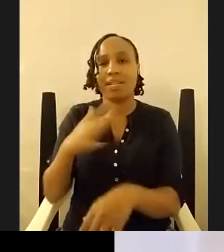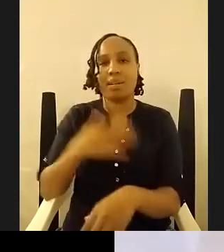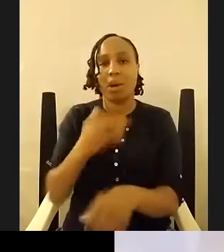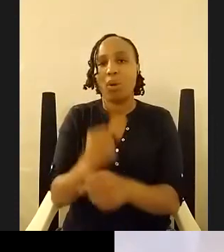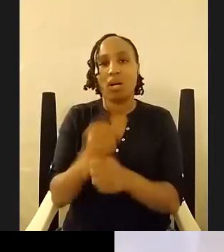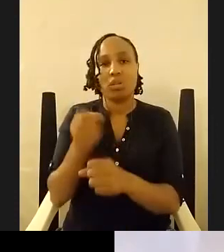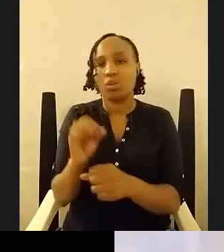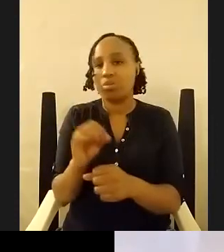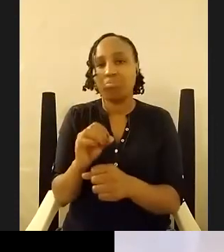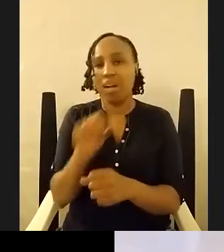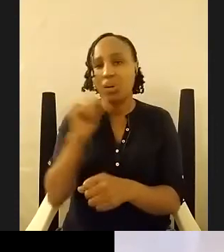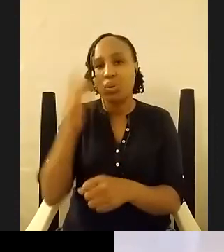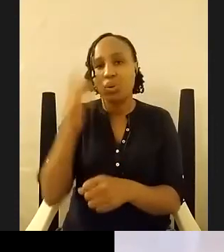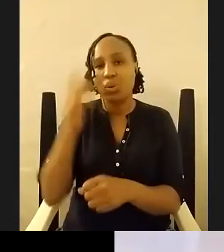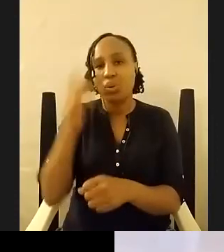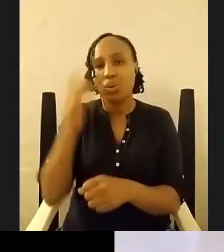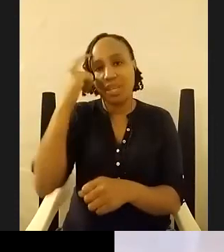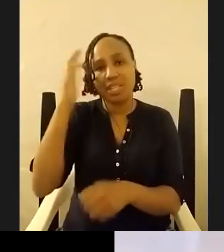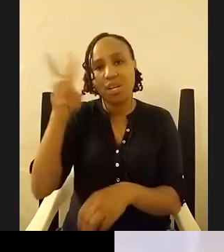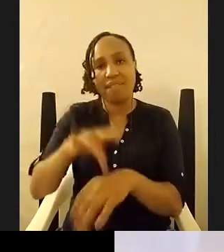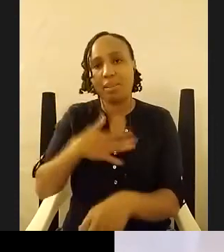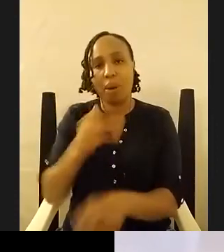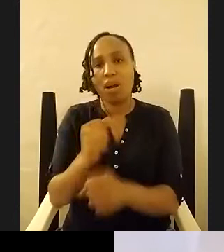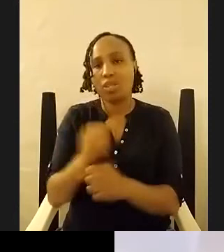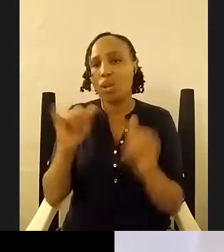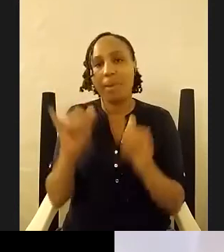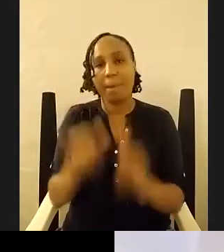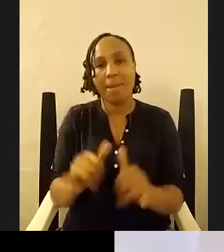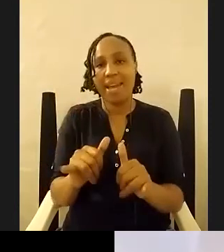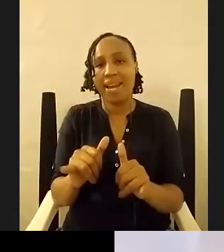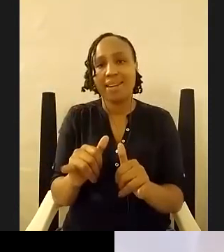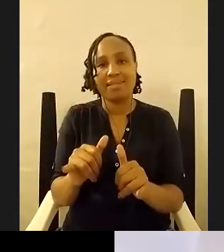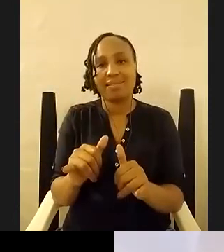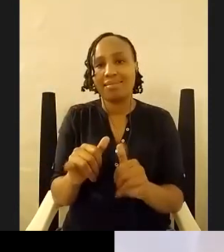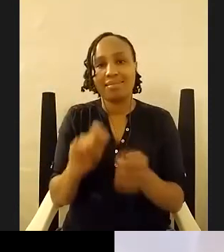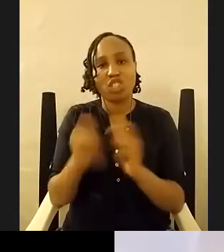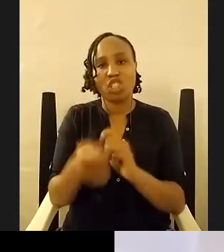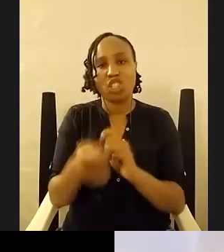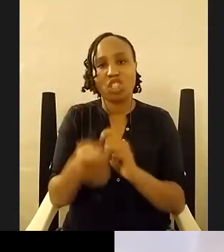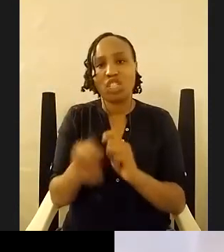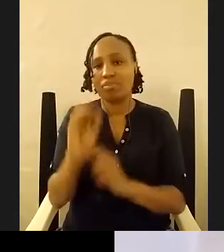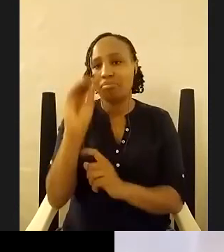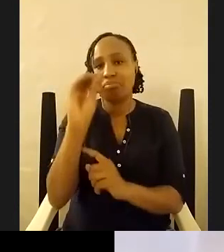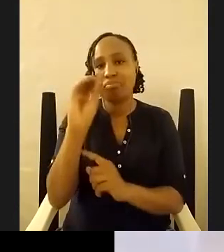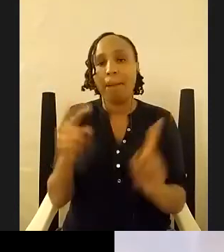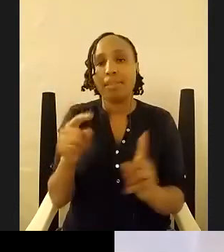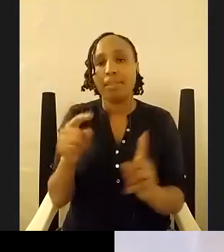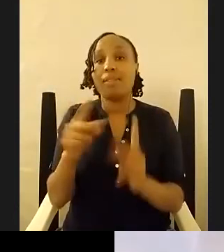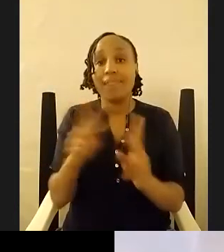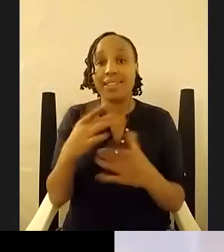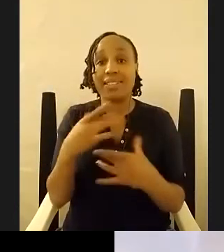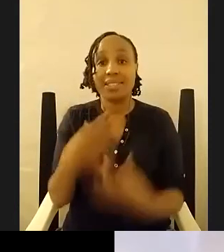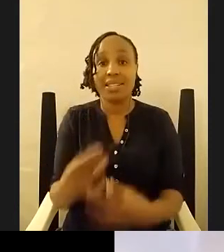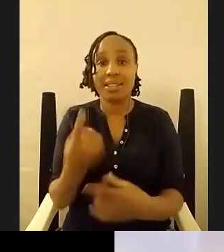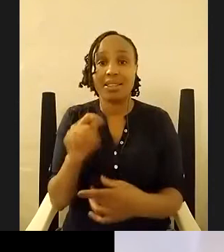my work will remain um untainted um but yeah it's always very interesting the kind of questions you ask